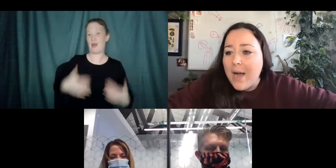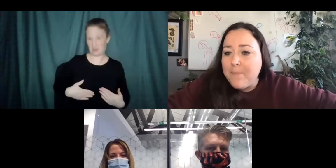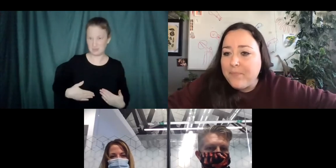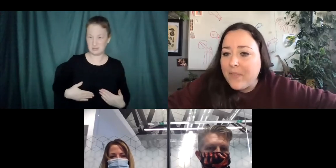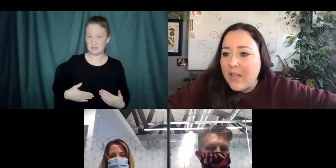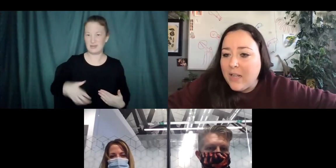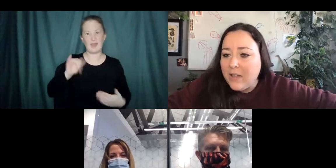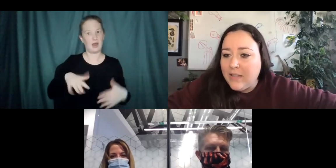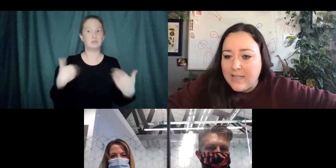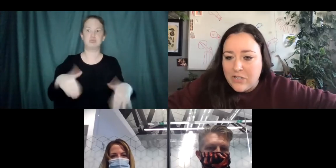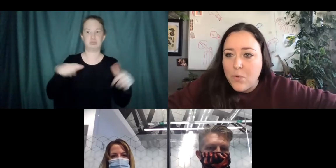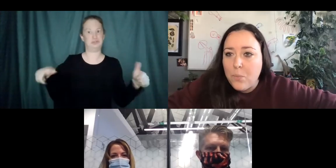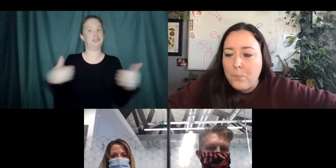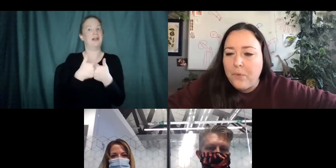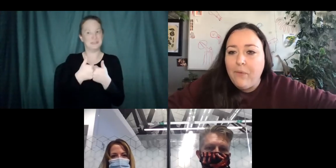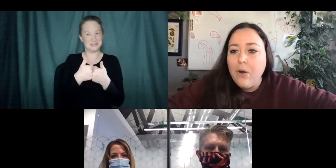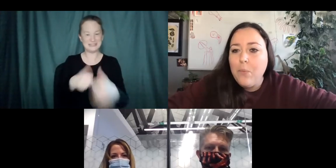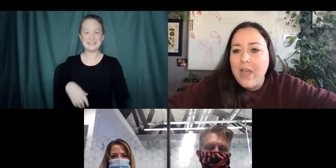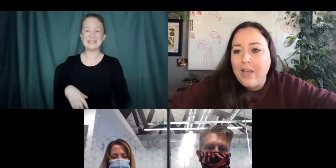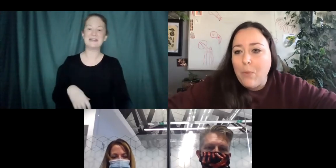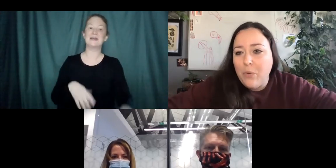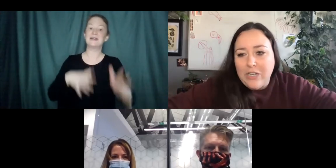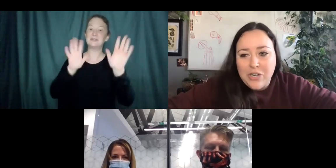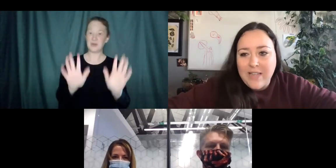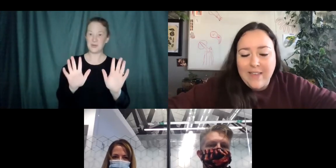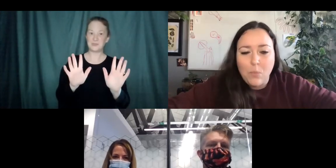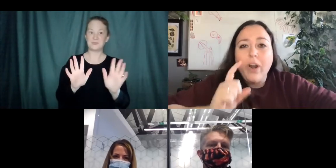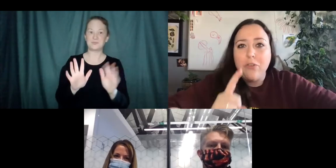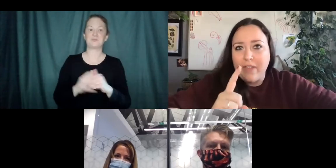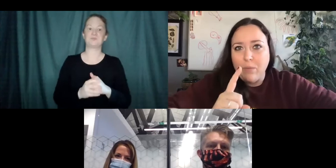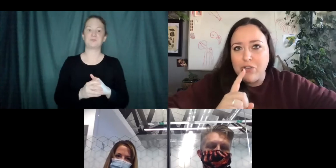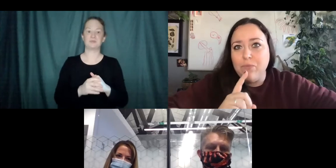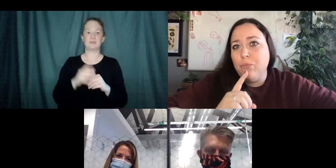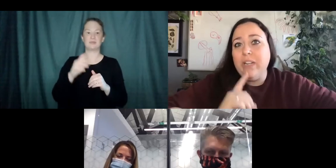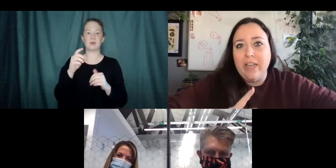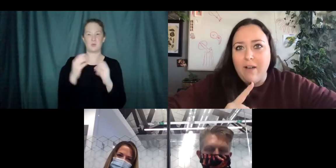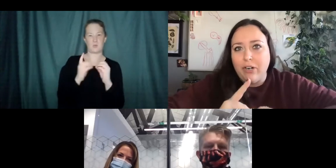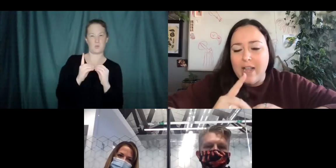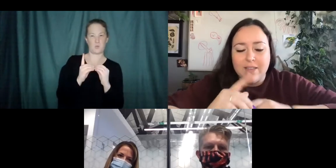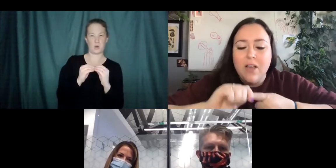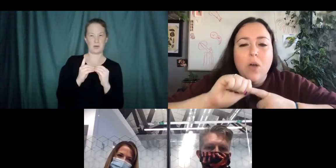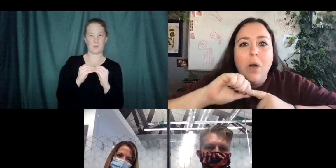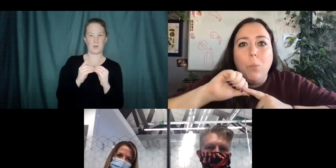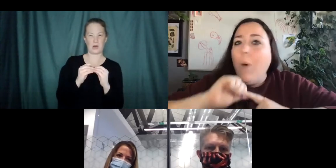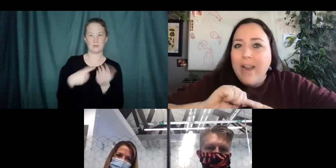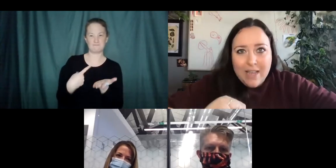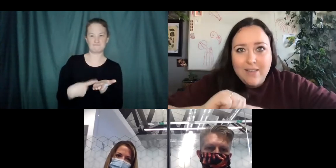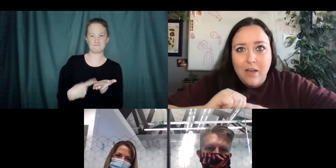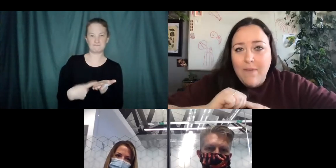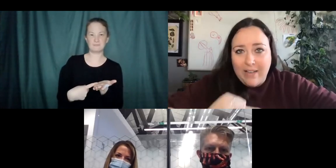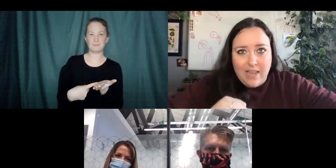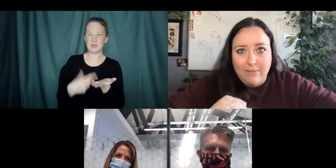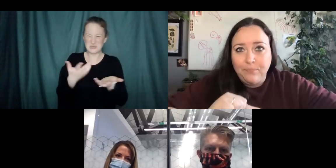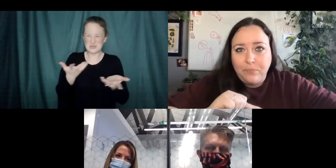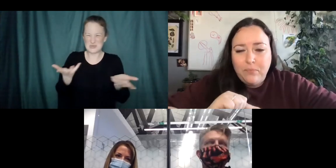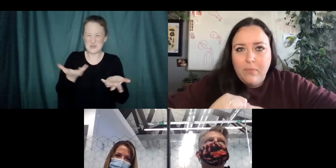let's see. So before we go into questions, I think the one other thing that we should really cover is what is